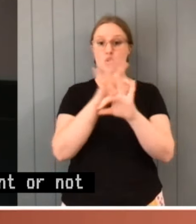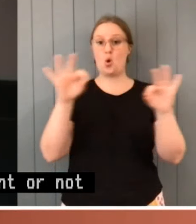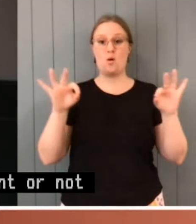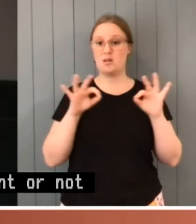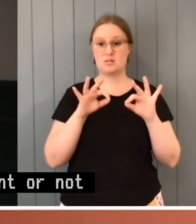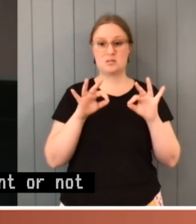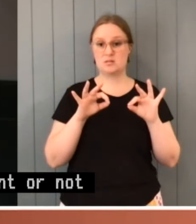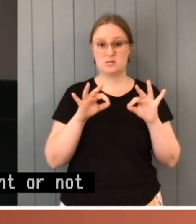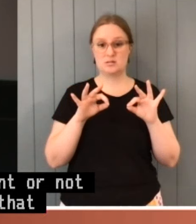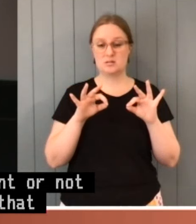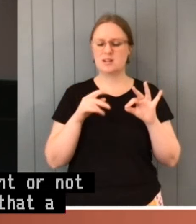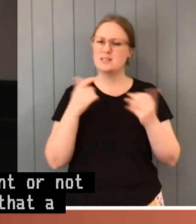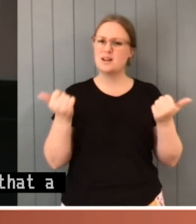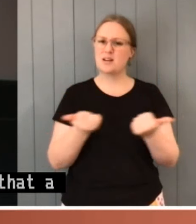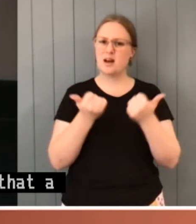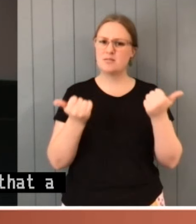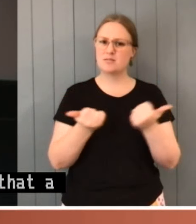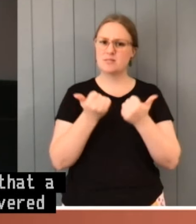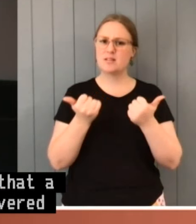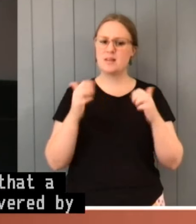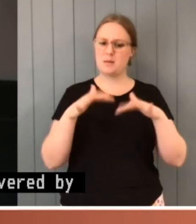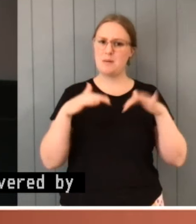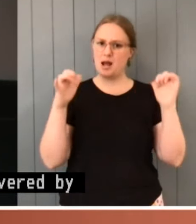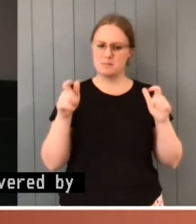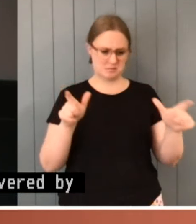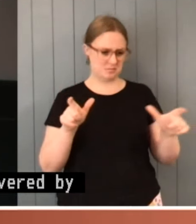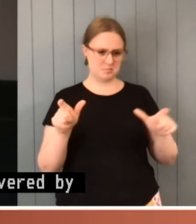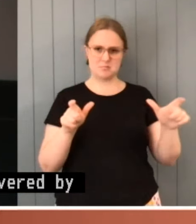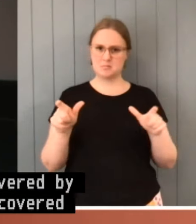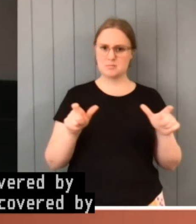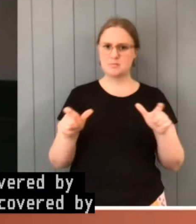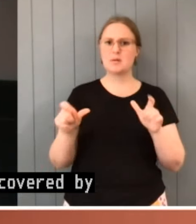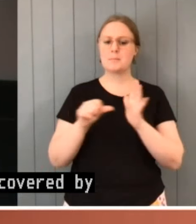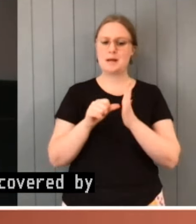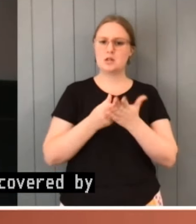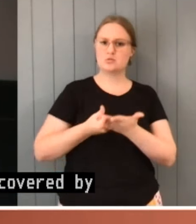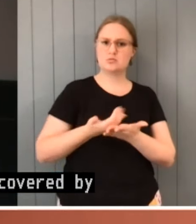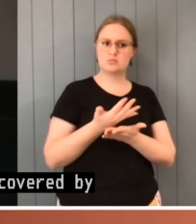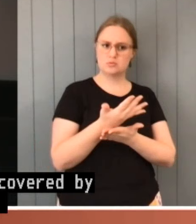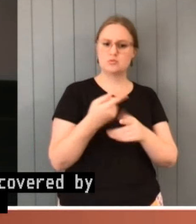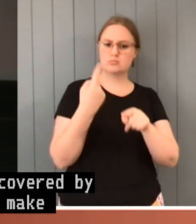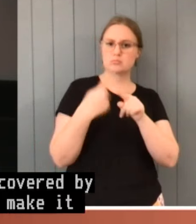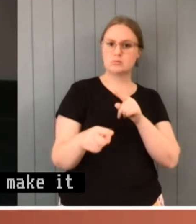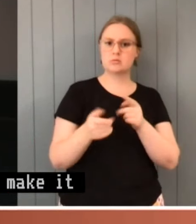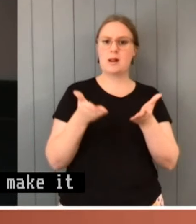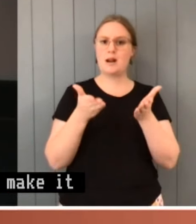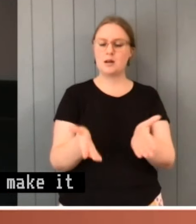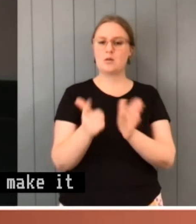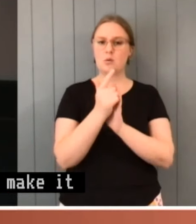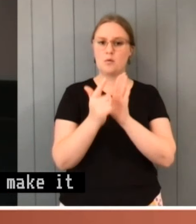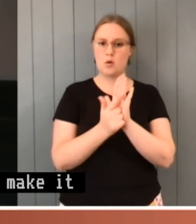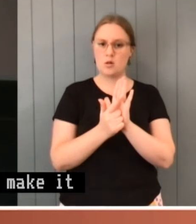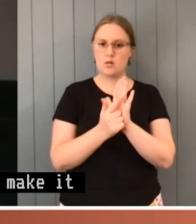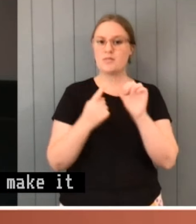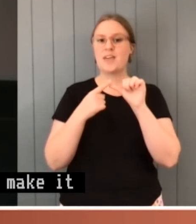by the Parliament in order to make it lawful? The answer to that question is no. The